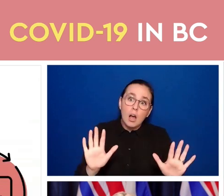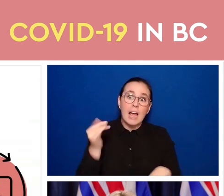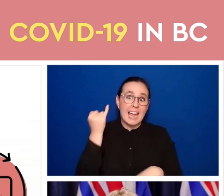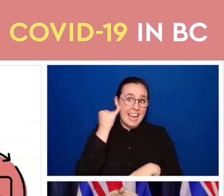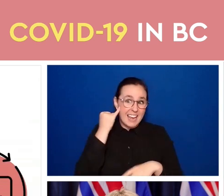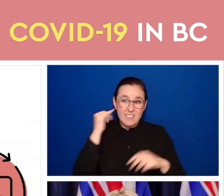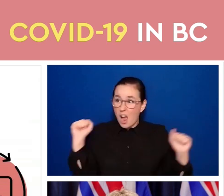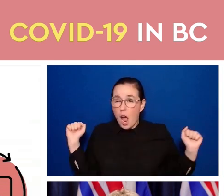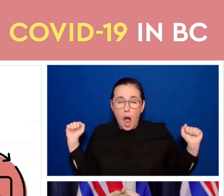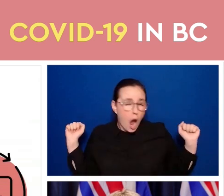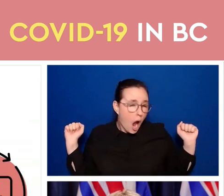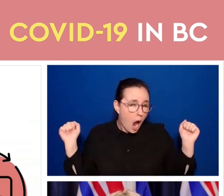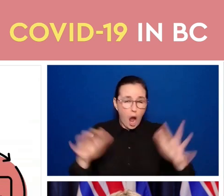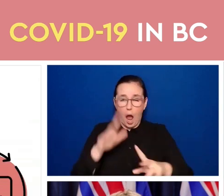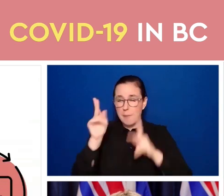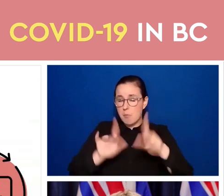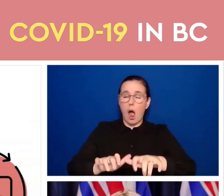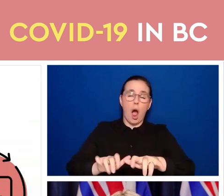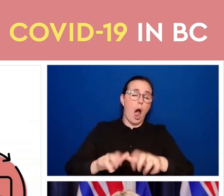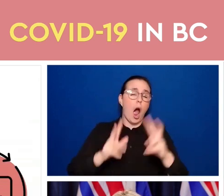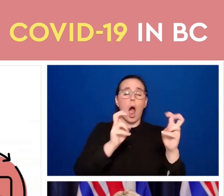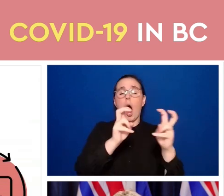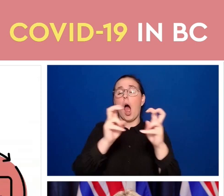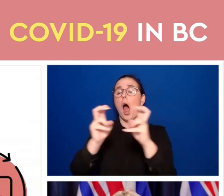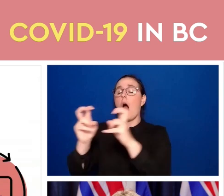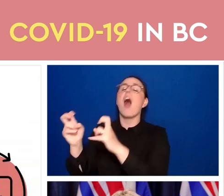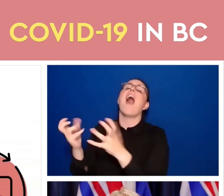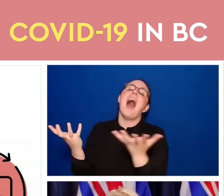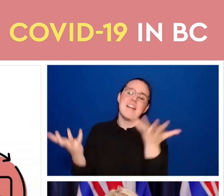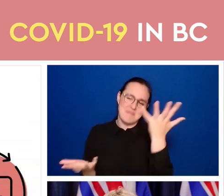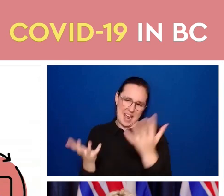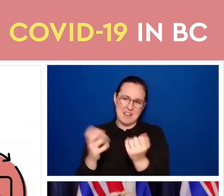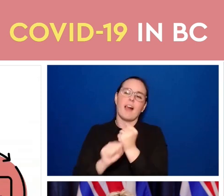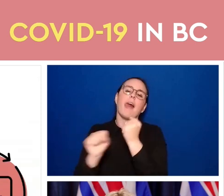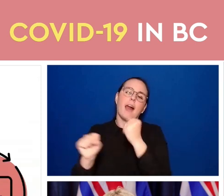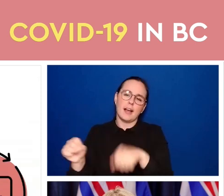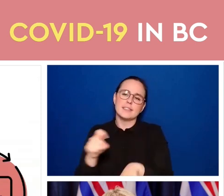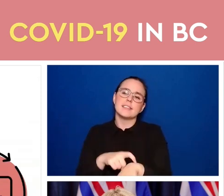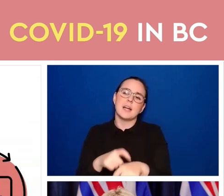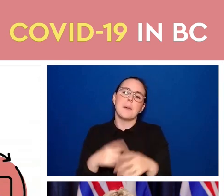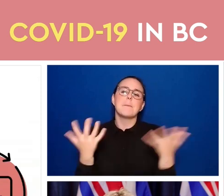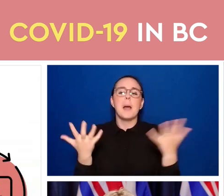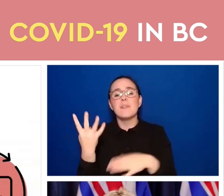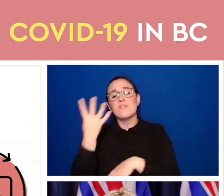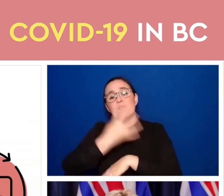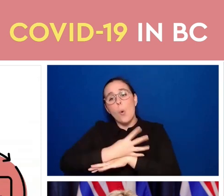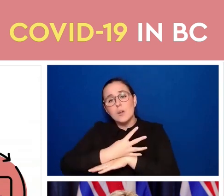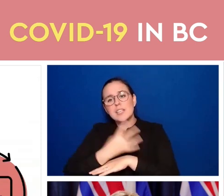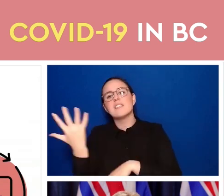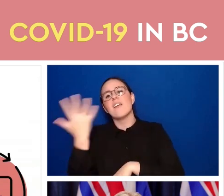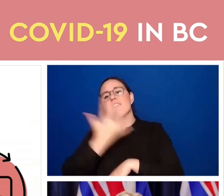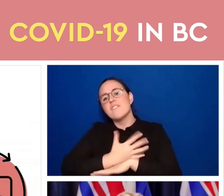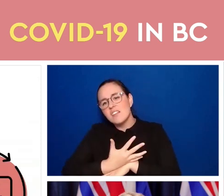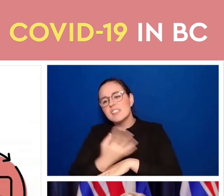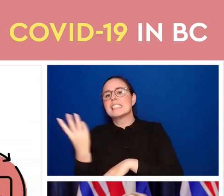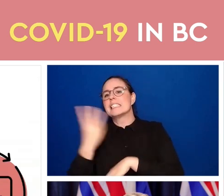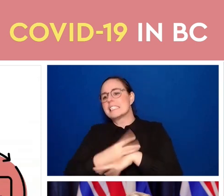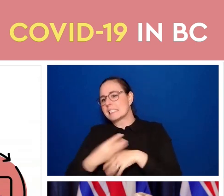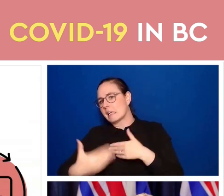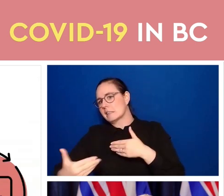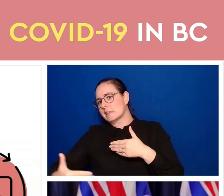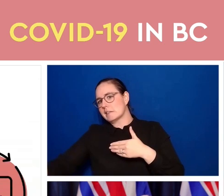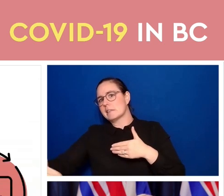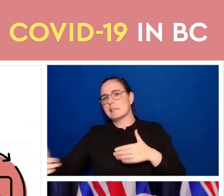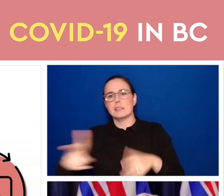days before that. It can happen as much as four to seven days. And that's why one of the reasons we have a grace period over the next few